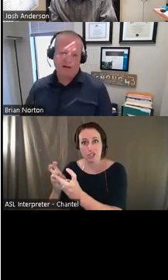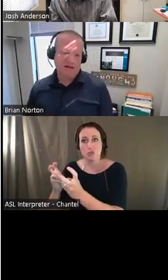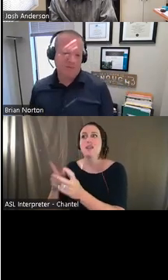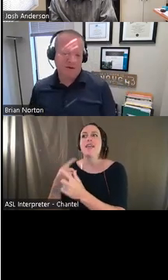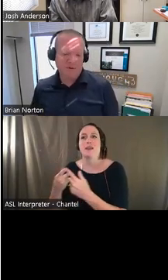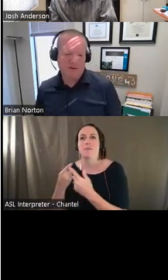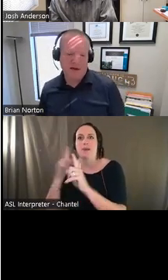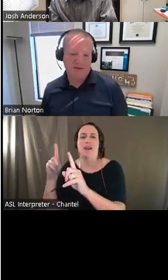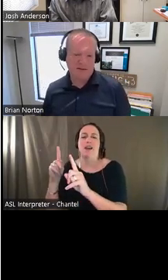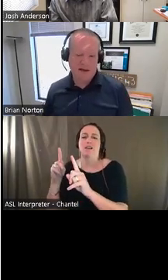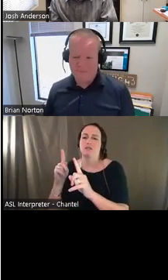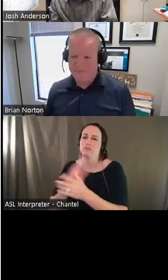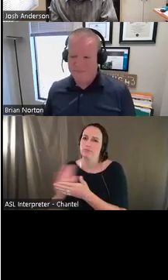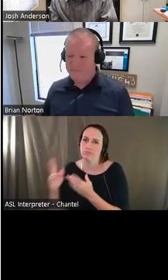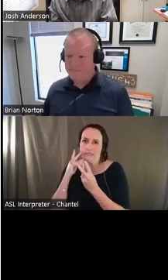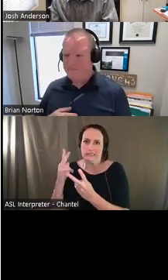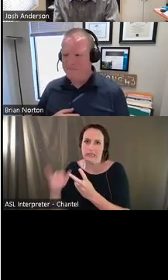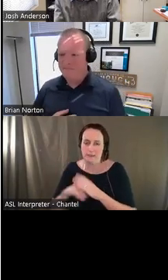super excited to be here with you guys today.